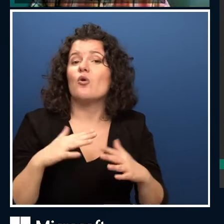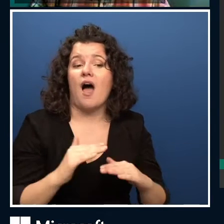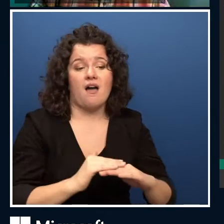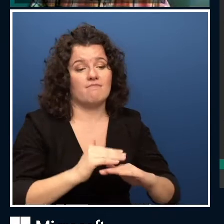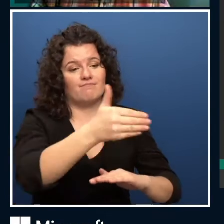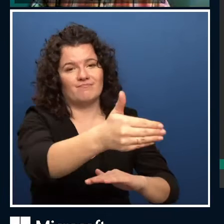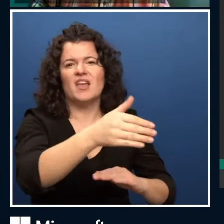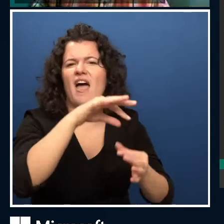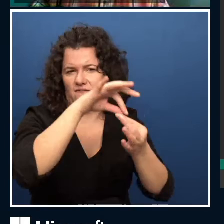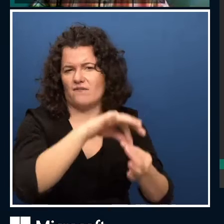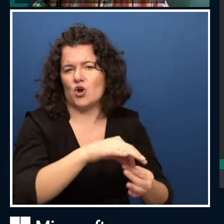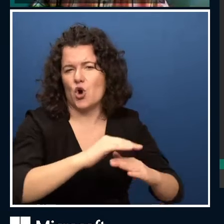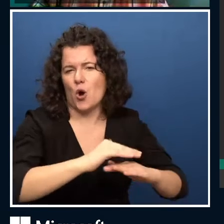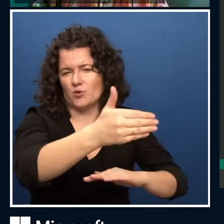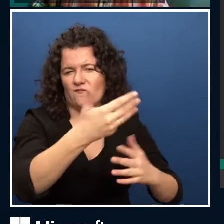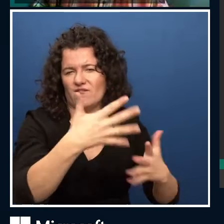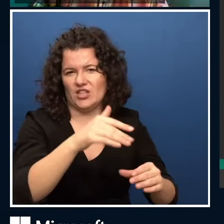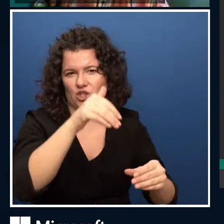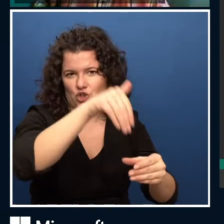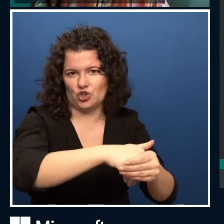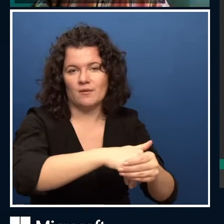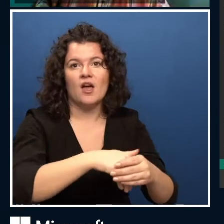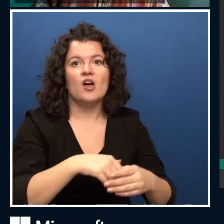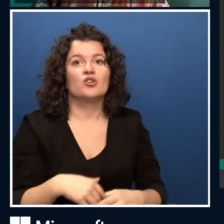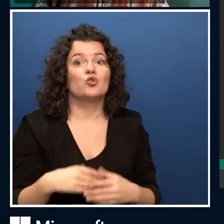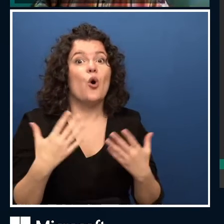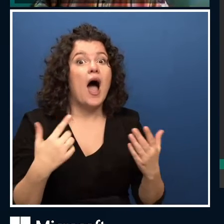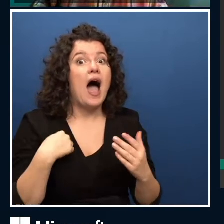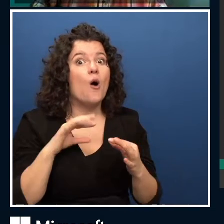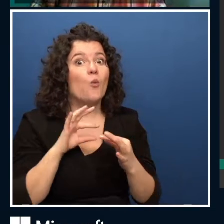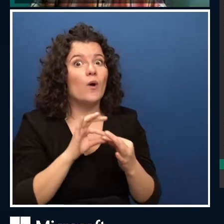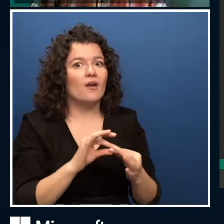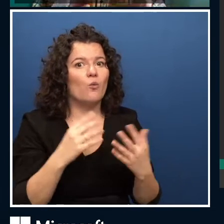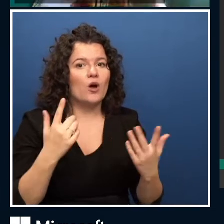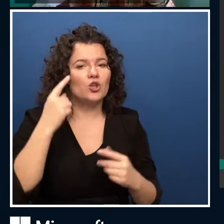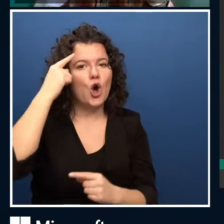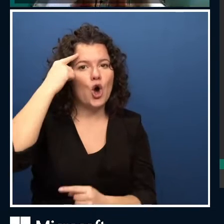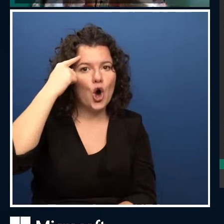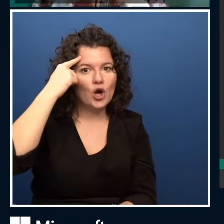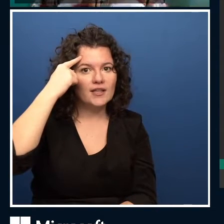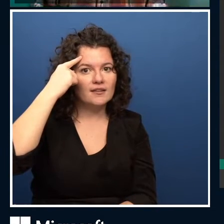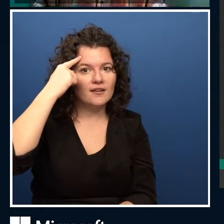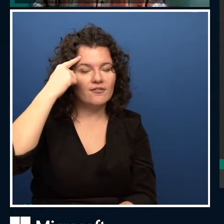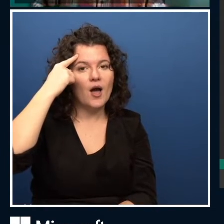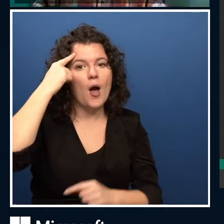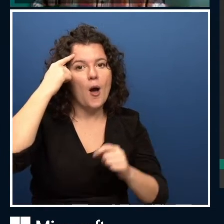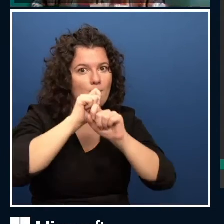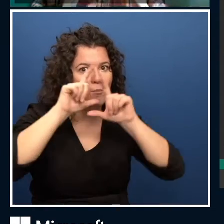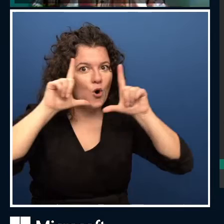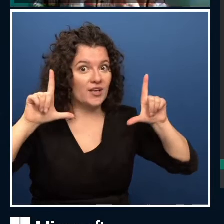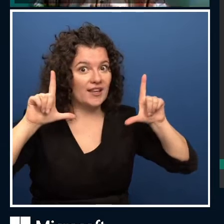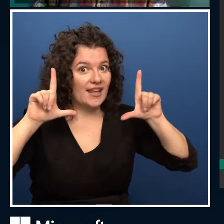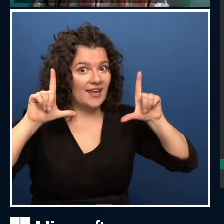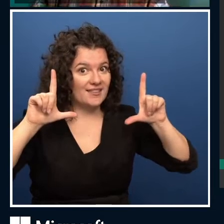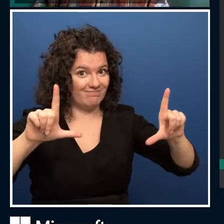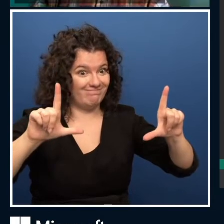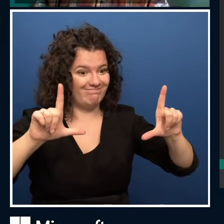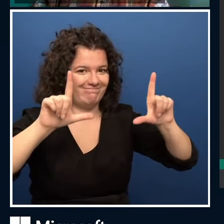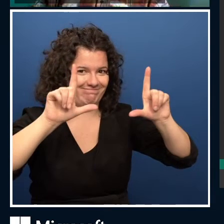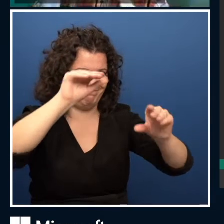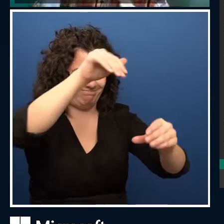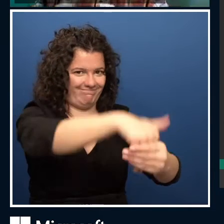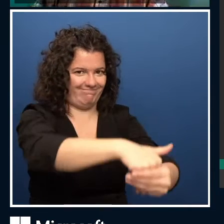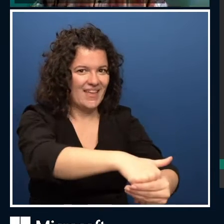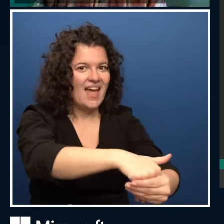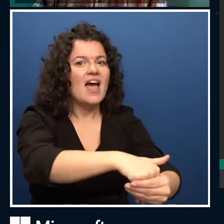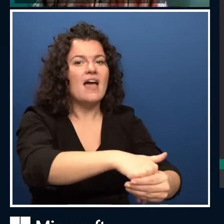notebook called cognitiveportrait.ipnb, which is the main notebook, which contains step-by-step description of all the code. So if